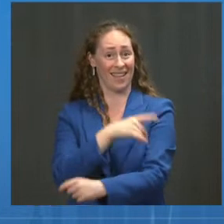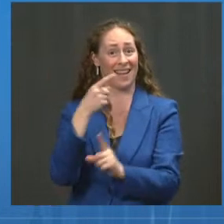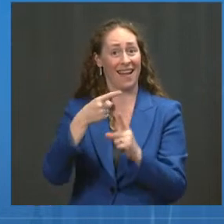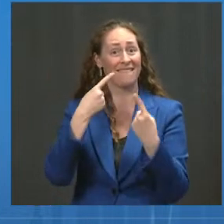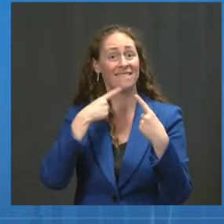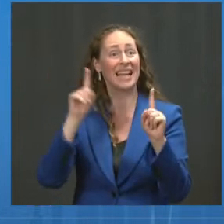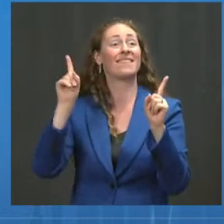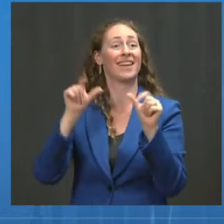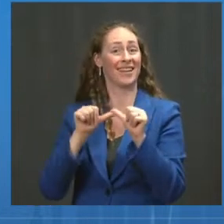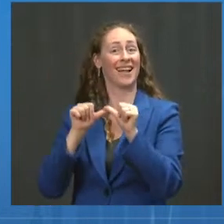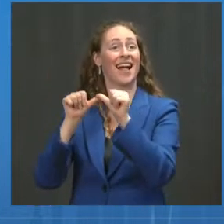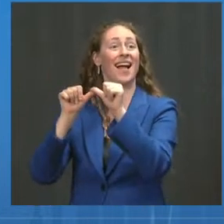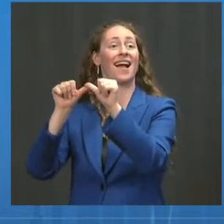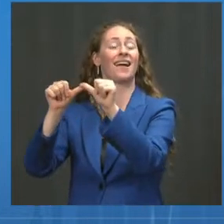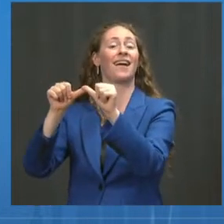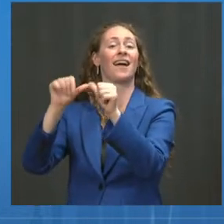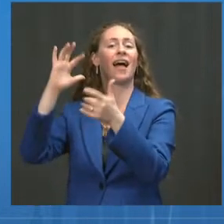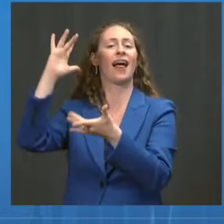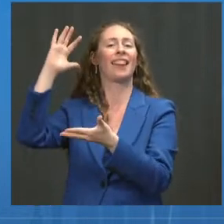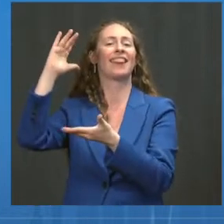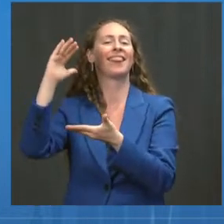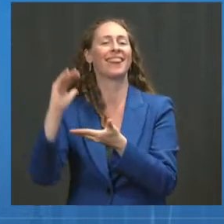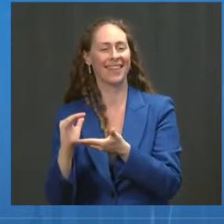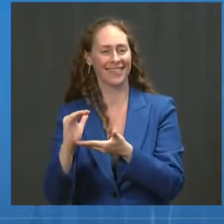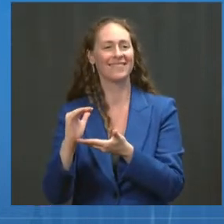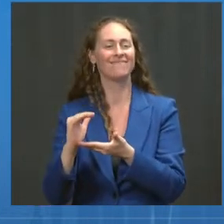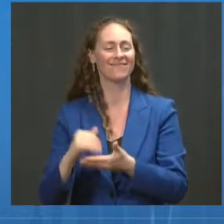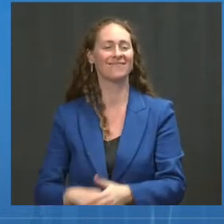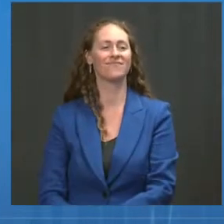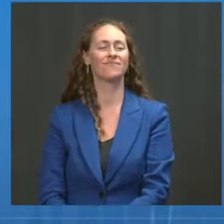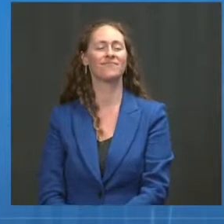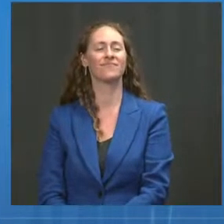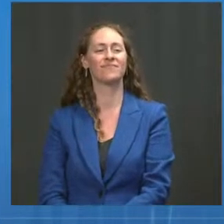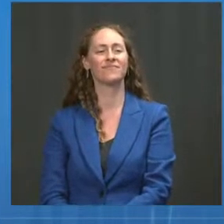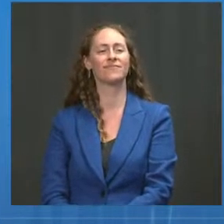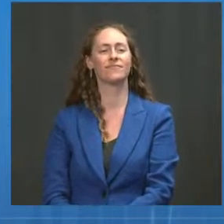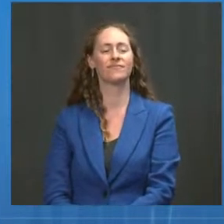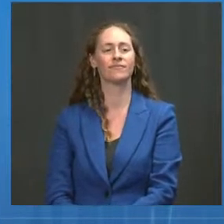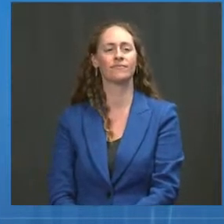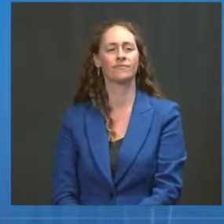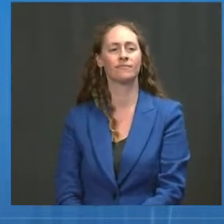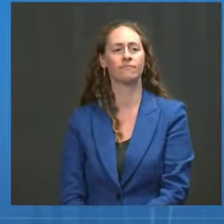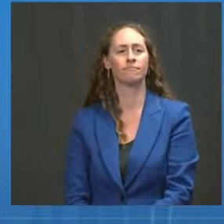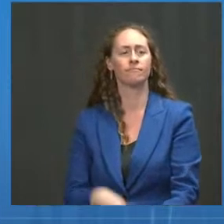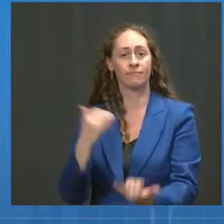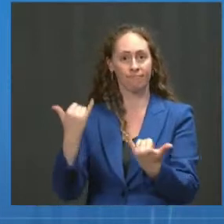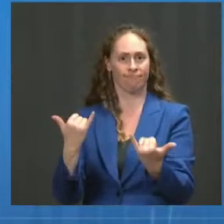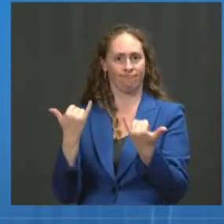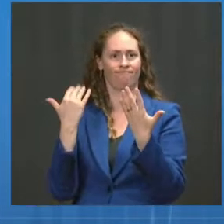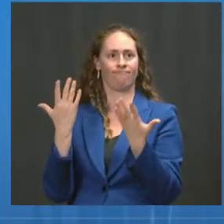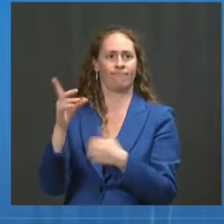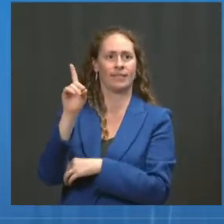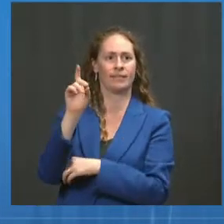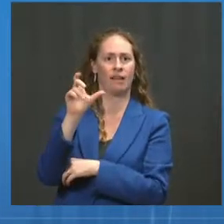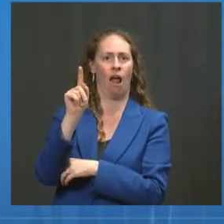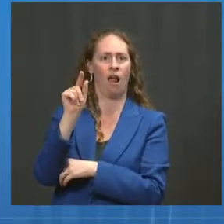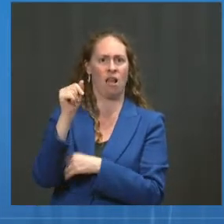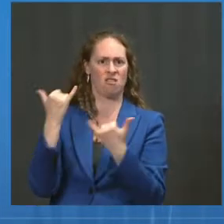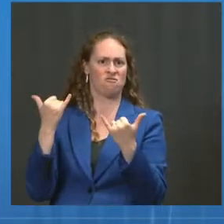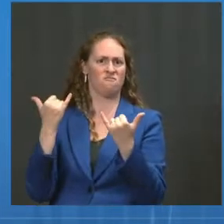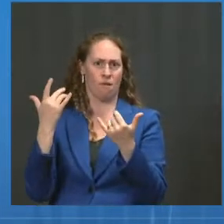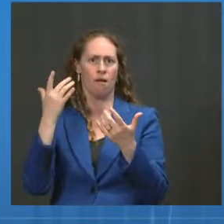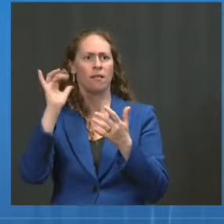those who are most vulnerable, including during months where Delta was the predominant circulating variant. Taken together,